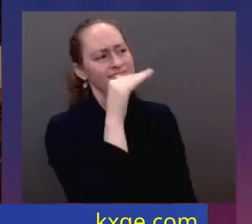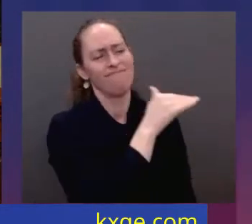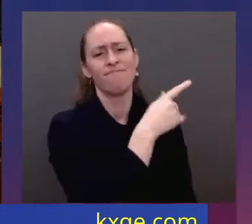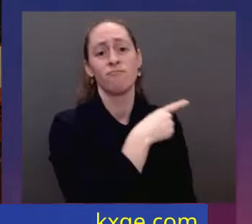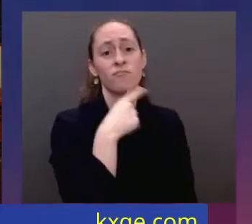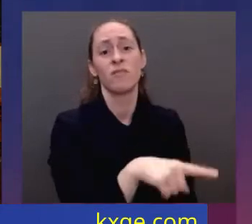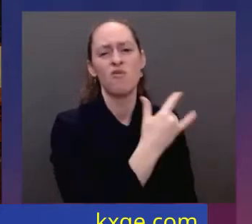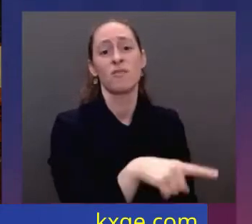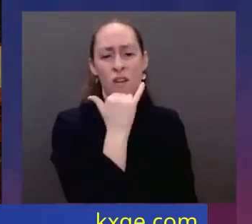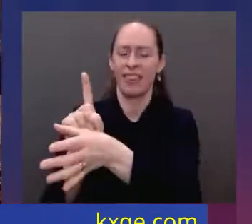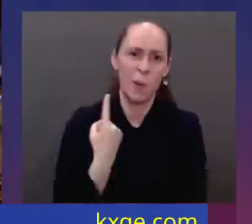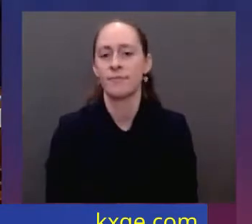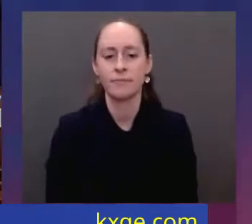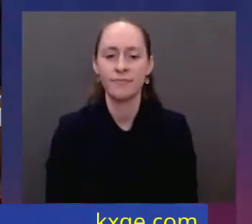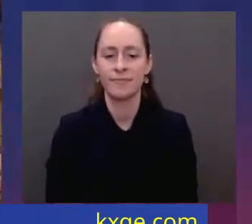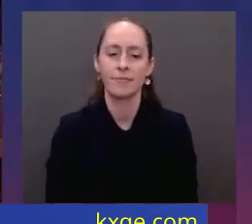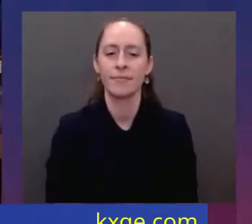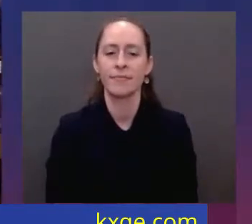been.